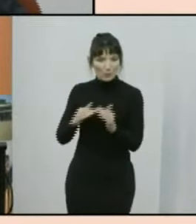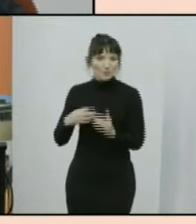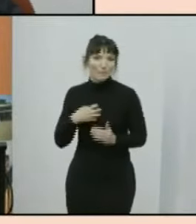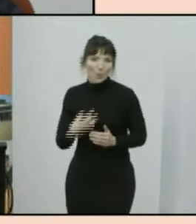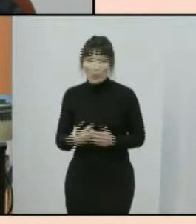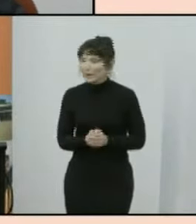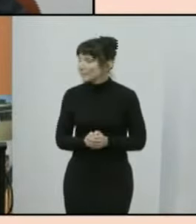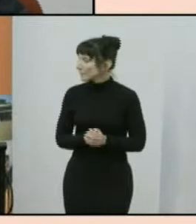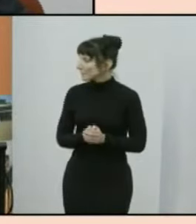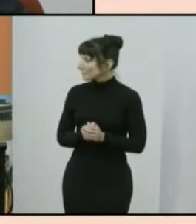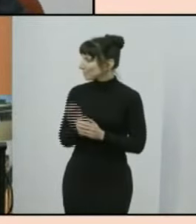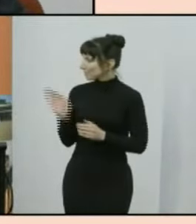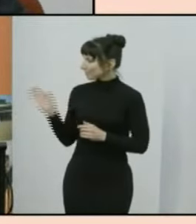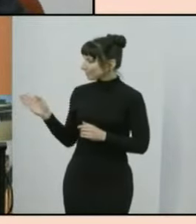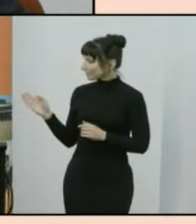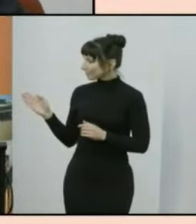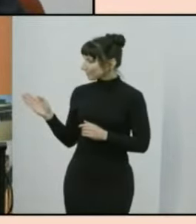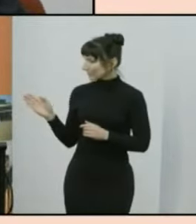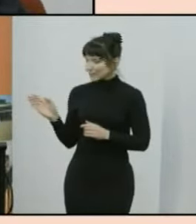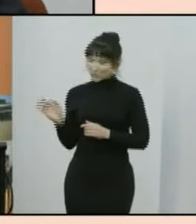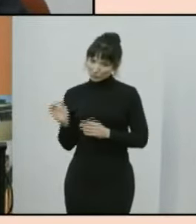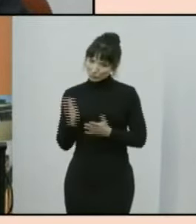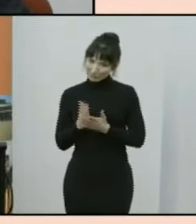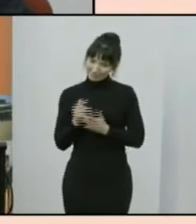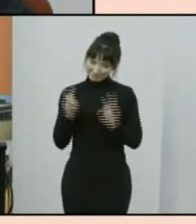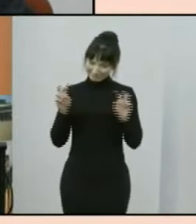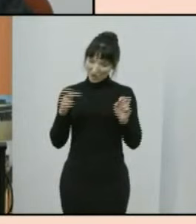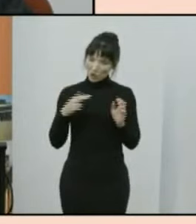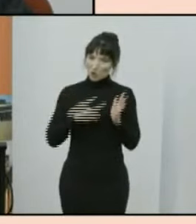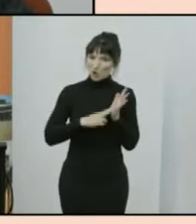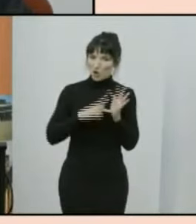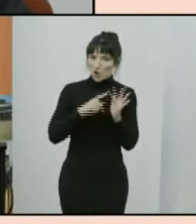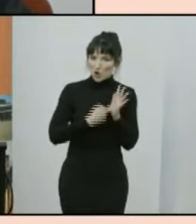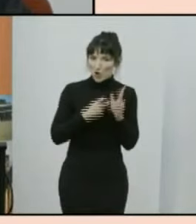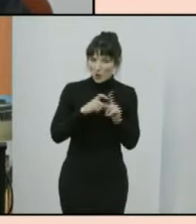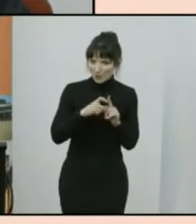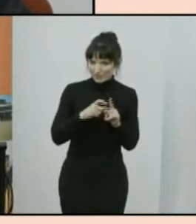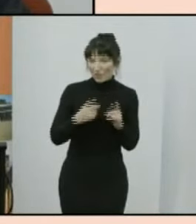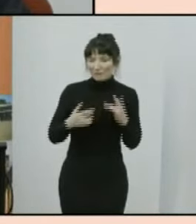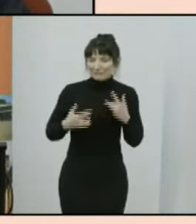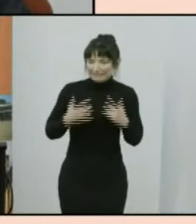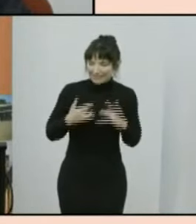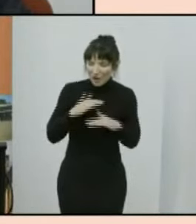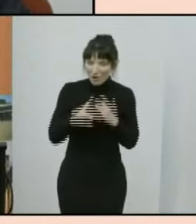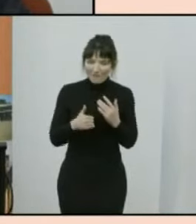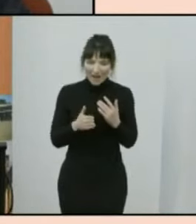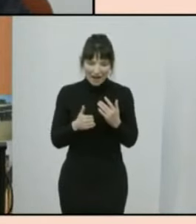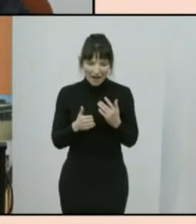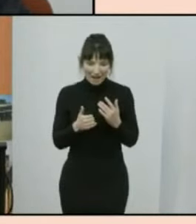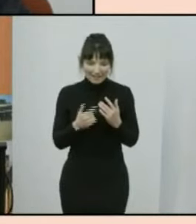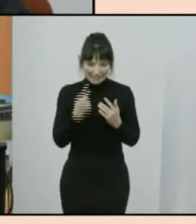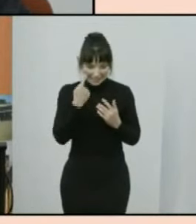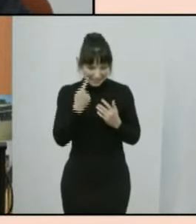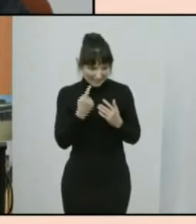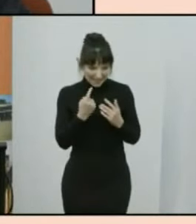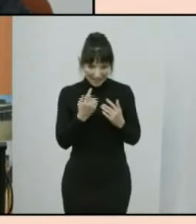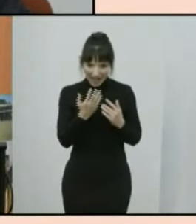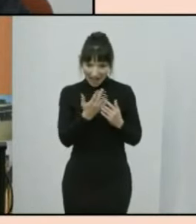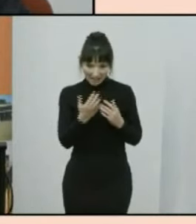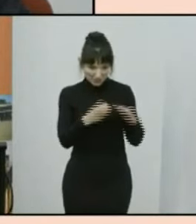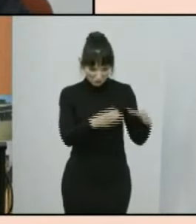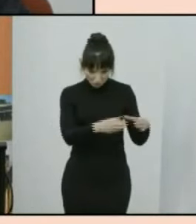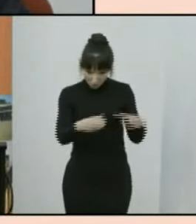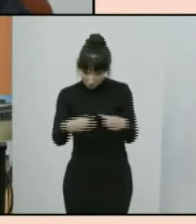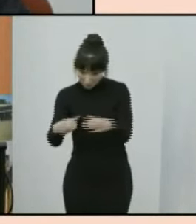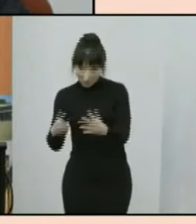i guess um being a stats nerd i'm interested i quite get quite excited about age distribution of the population um